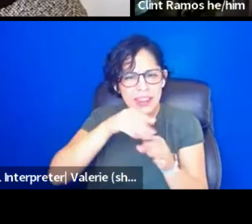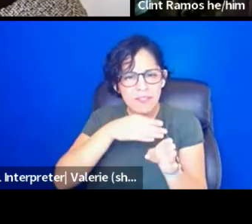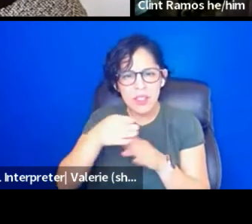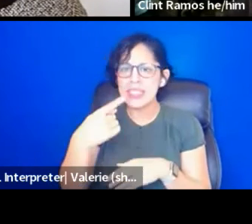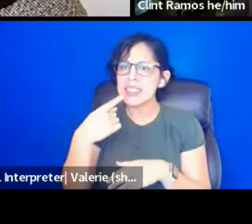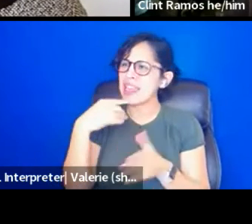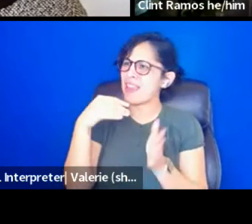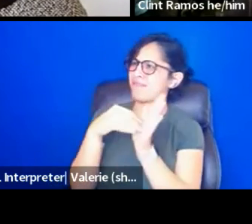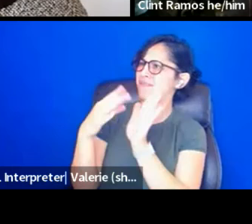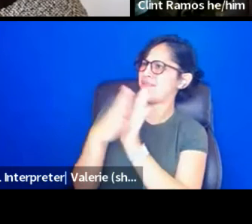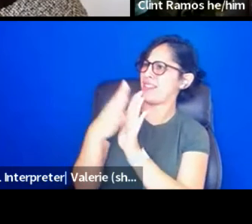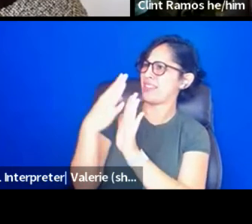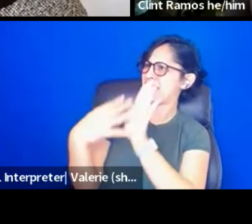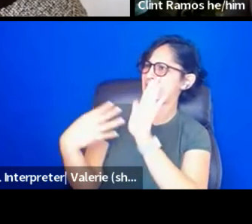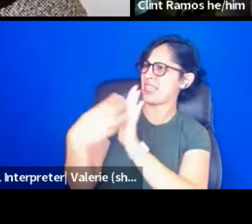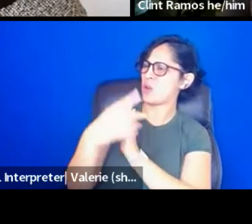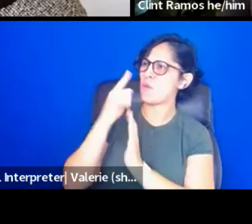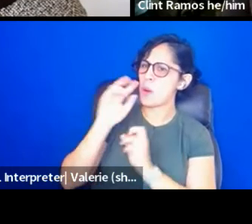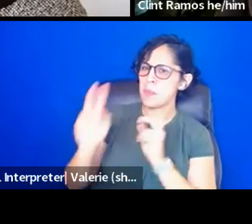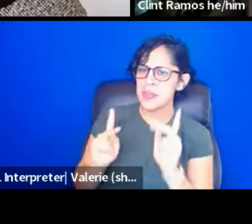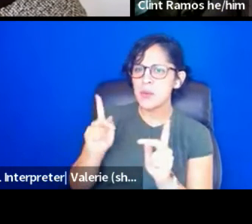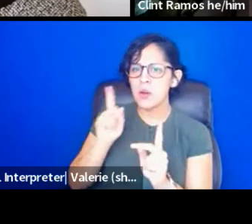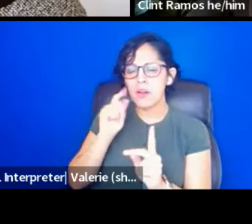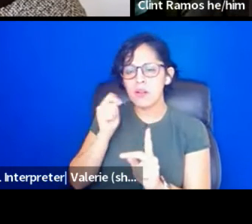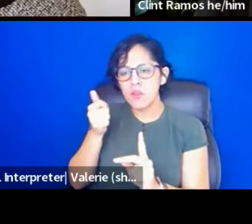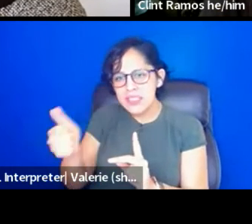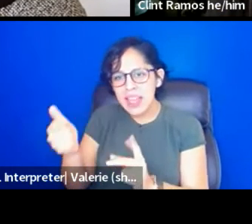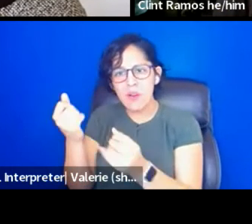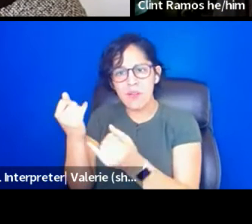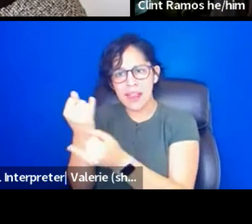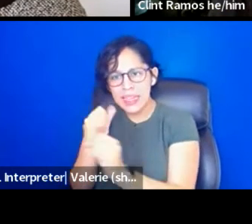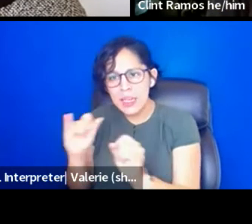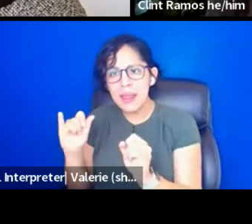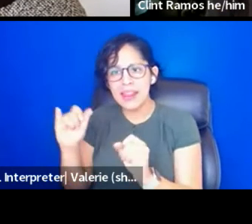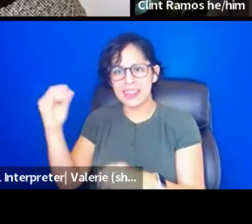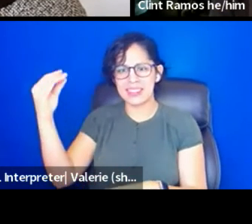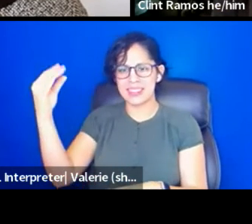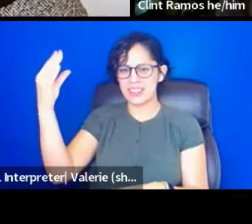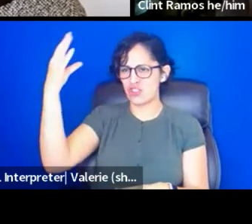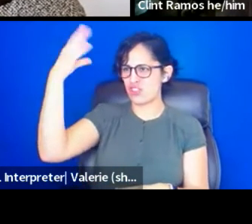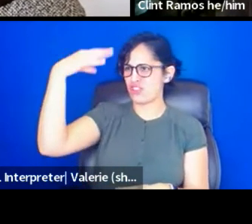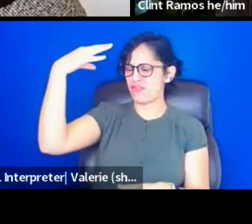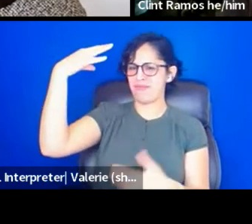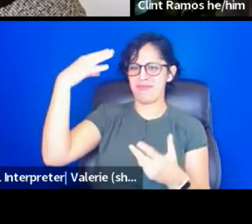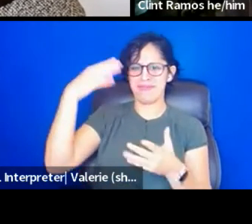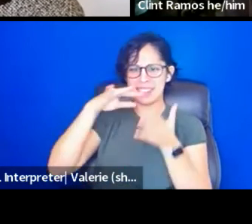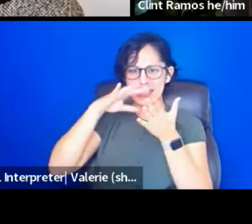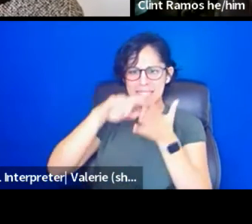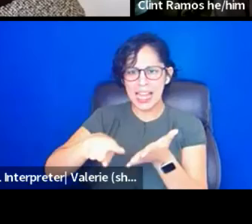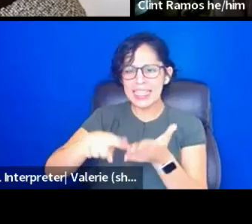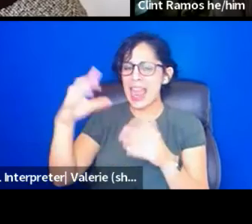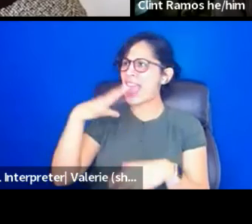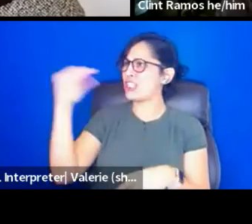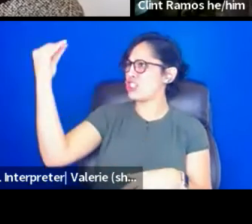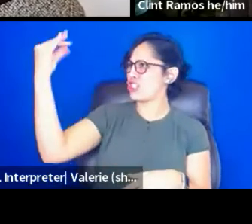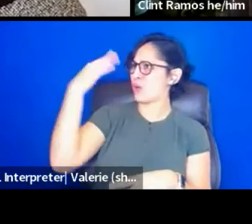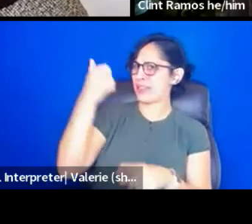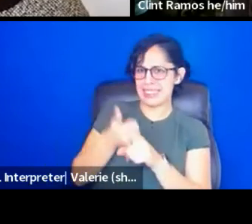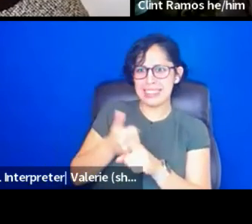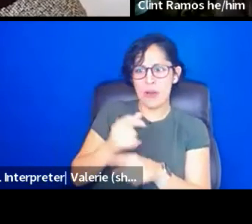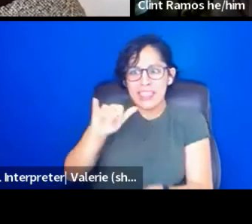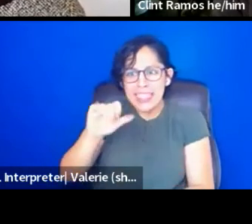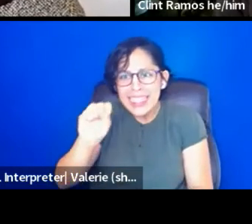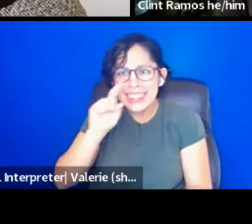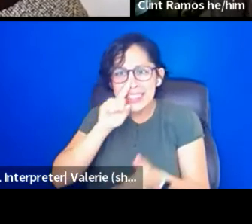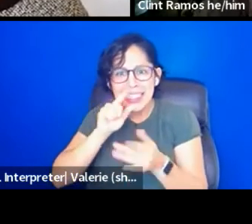schedule for folks to take on their own independent study. And showering might be an independent study because we're all dealing with the human experience and our